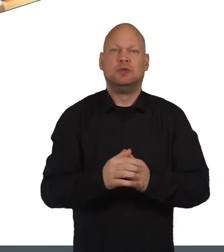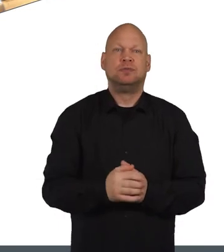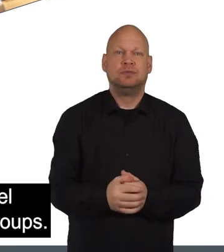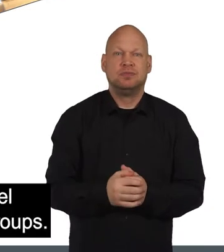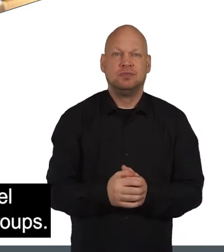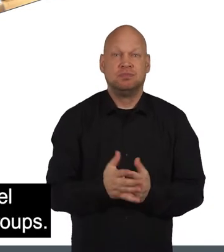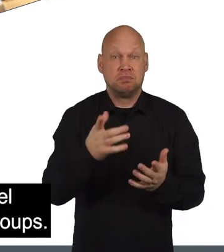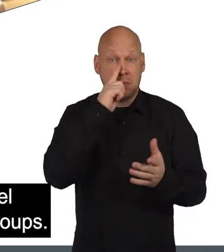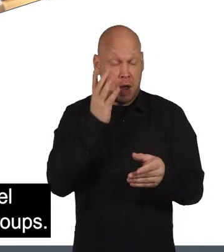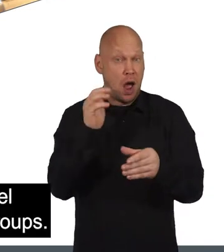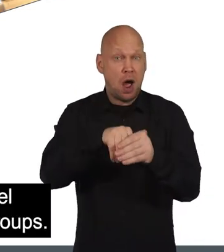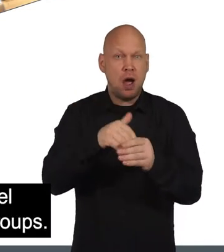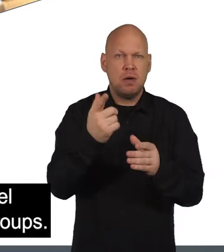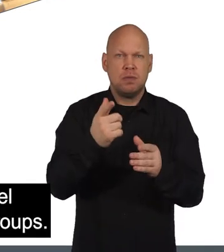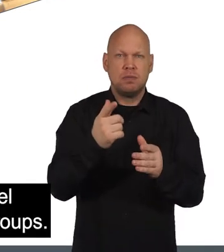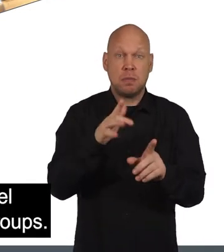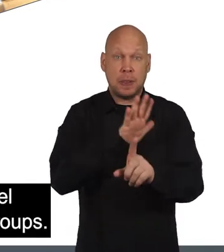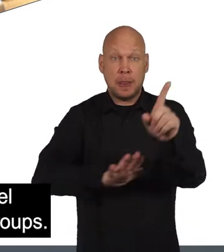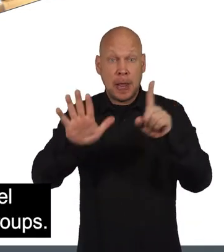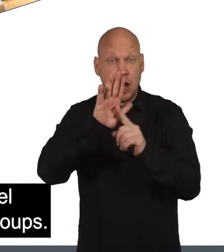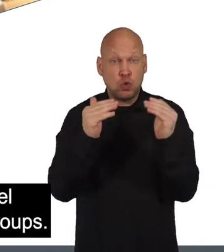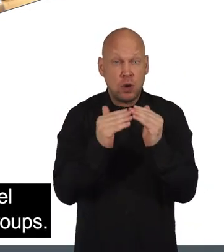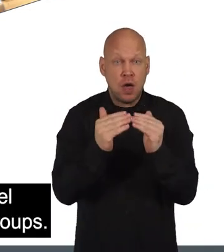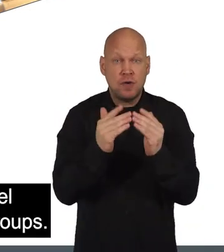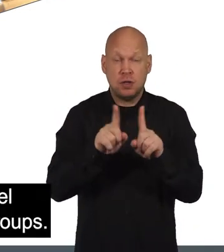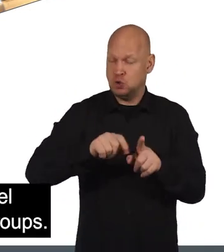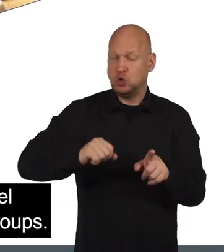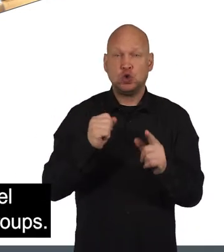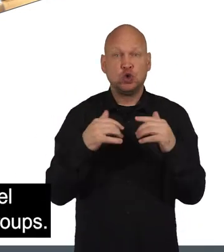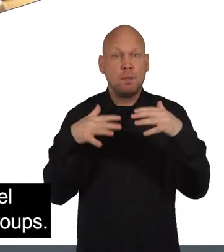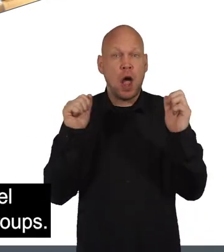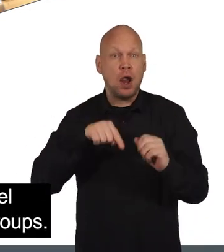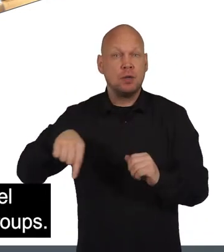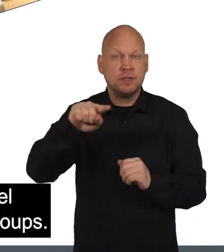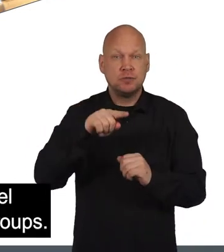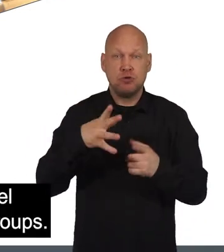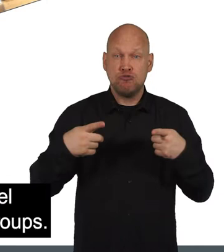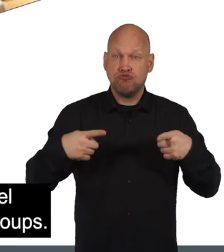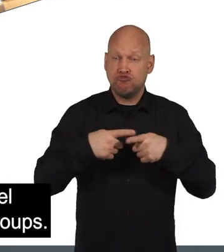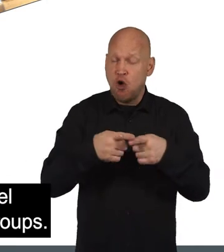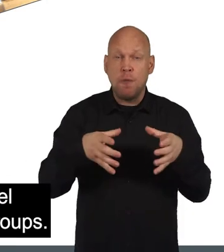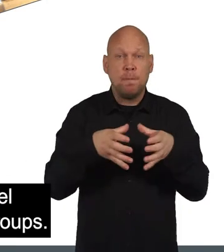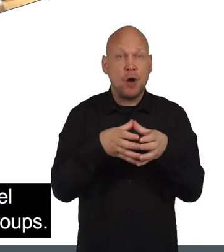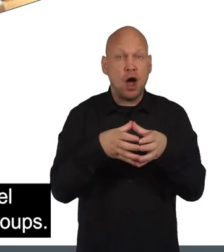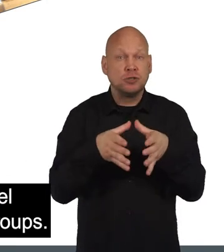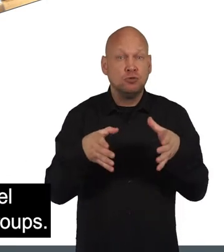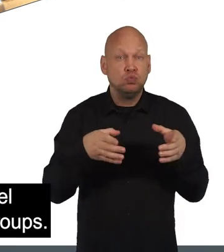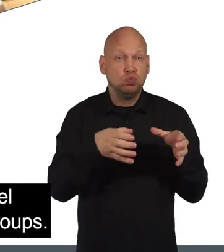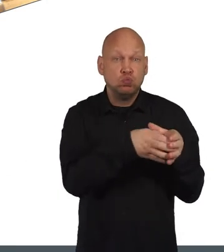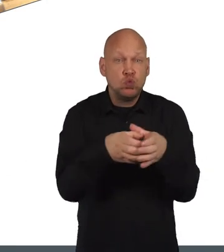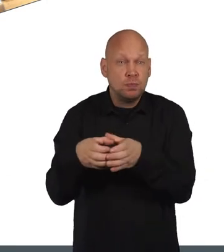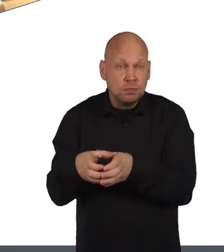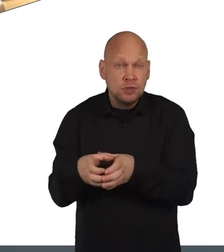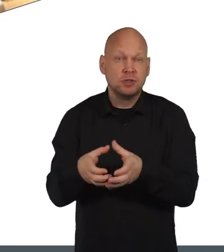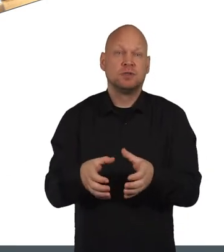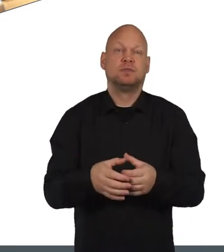You can also participate at a national level, such as in Scottish Parliament cross-party groups.